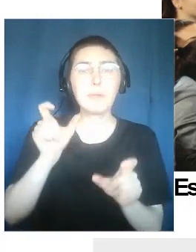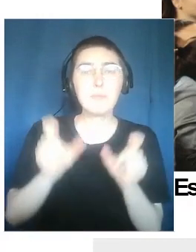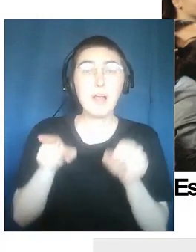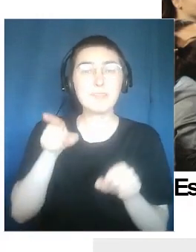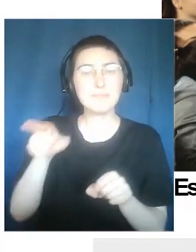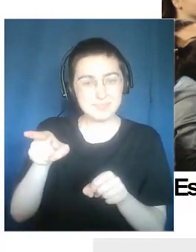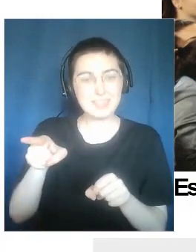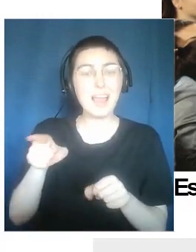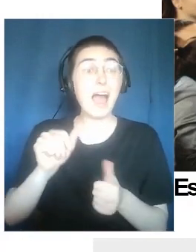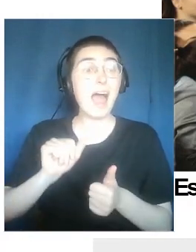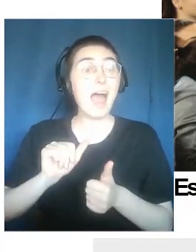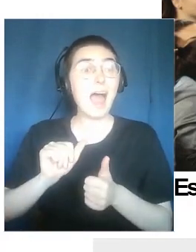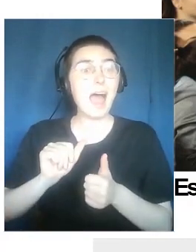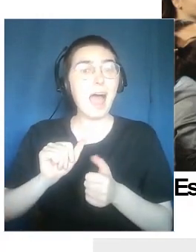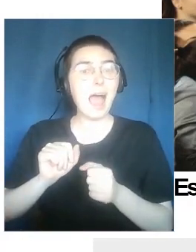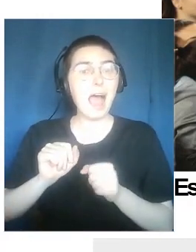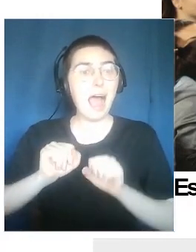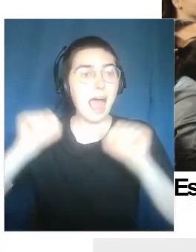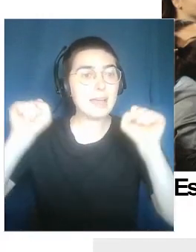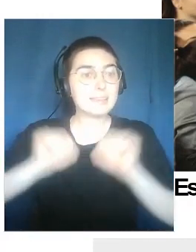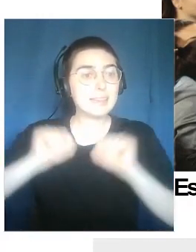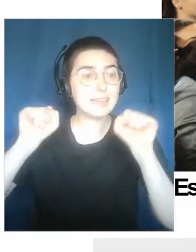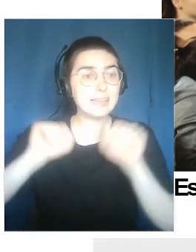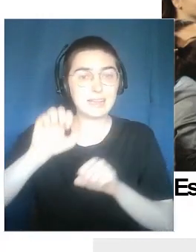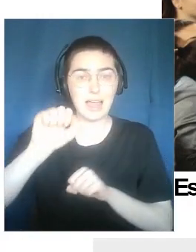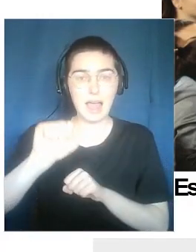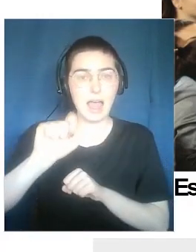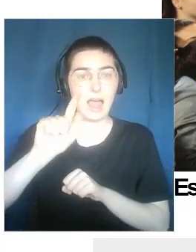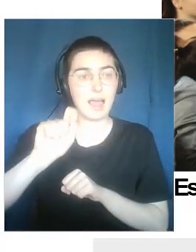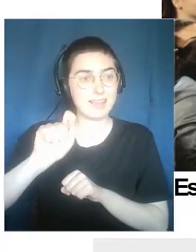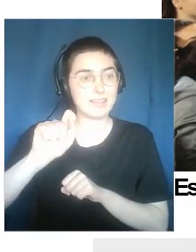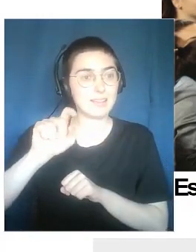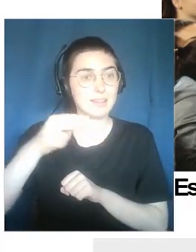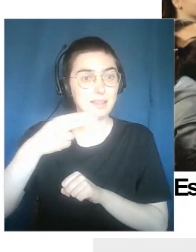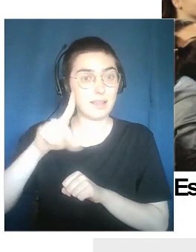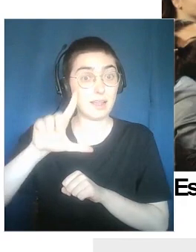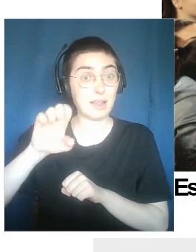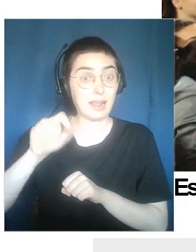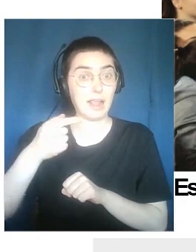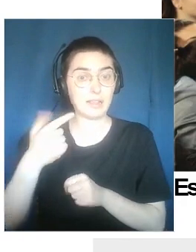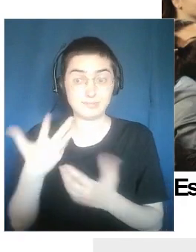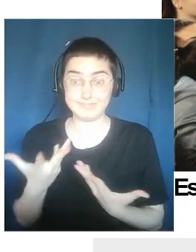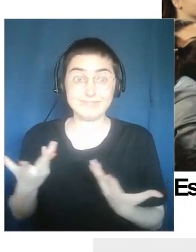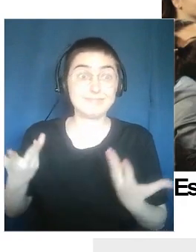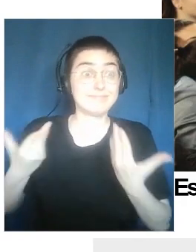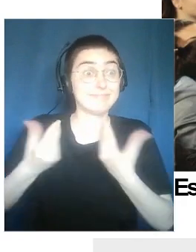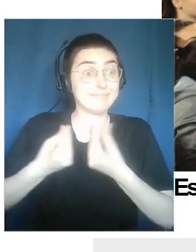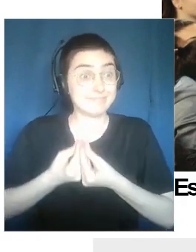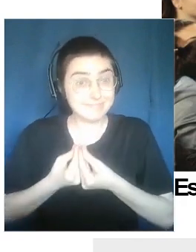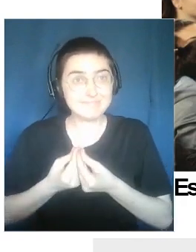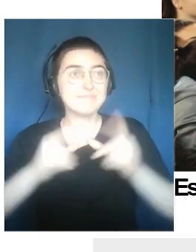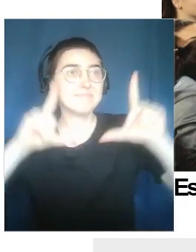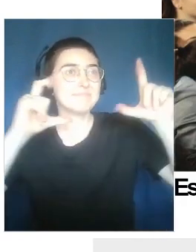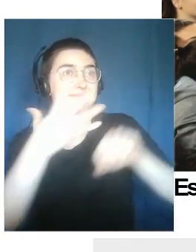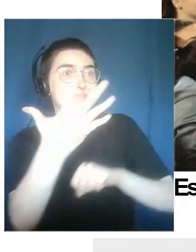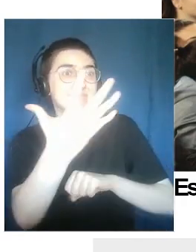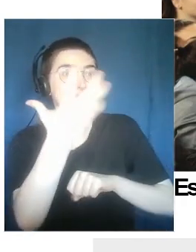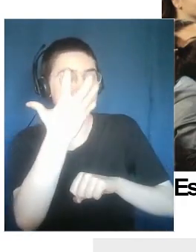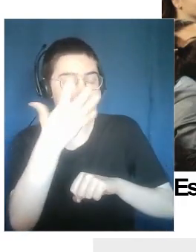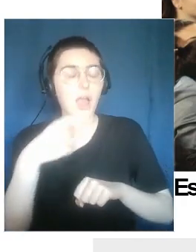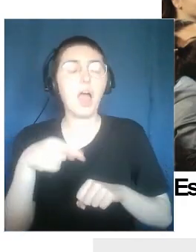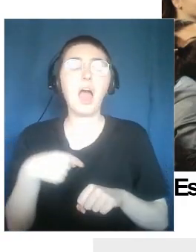icon. So being part of what is happening. It's a new innovative way of involving audience.